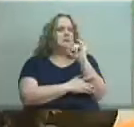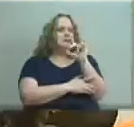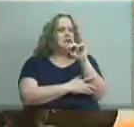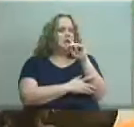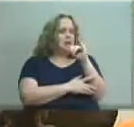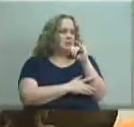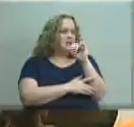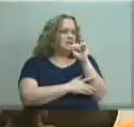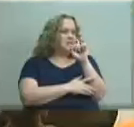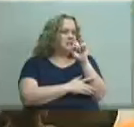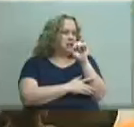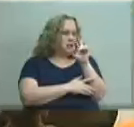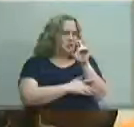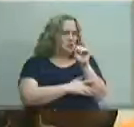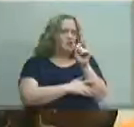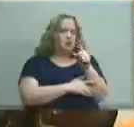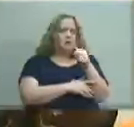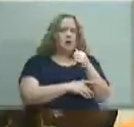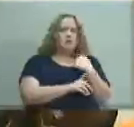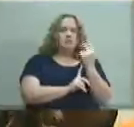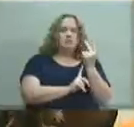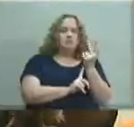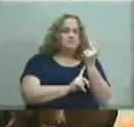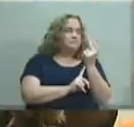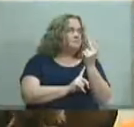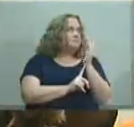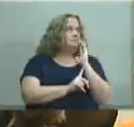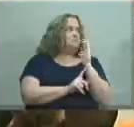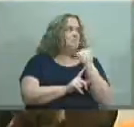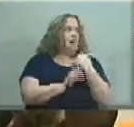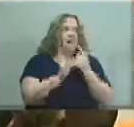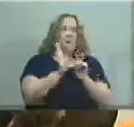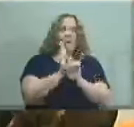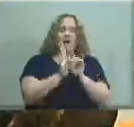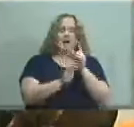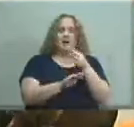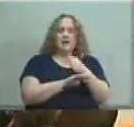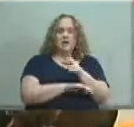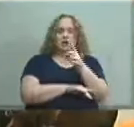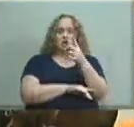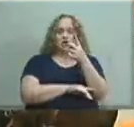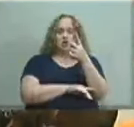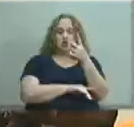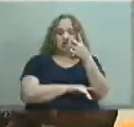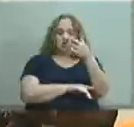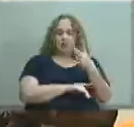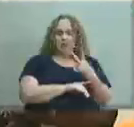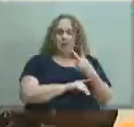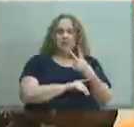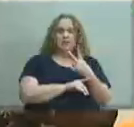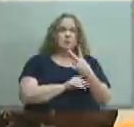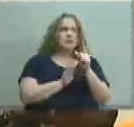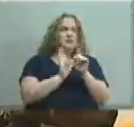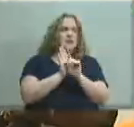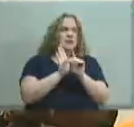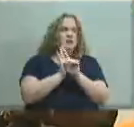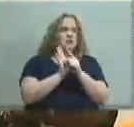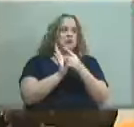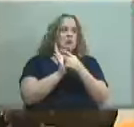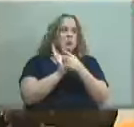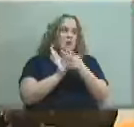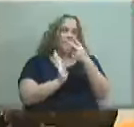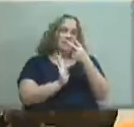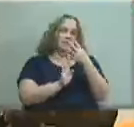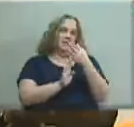mr setters you have three minutes a bell will sound at the end of two and a half and it will sound again twice at the end of three thank you